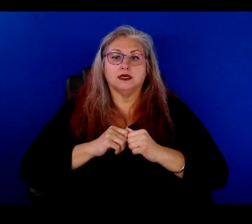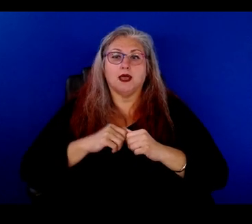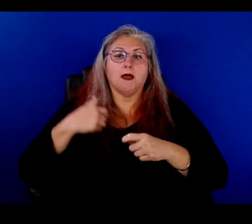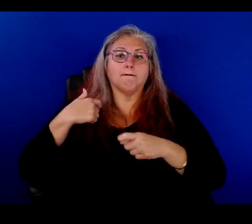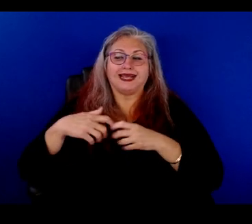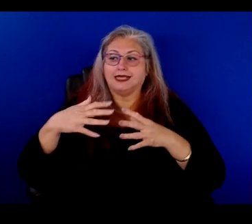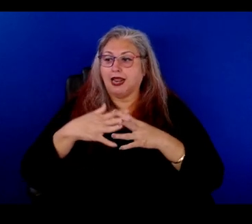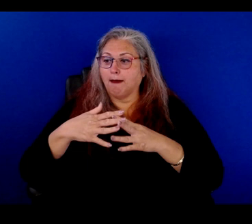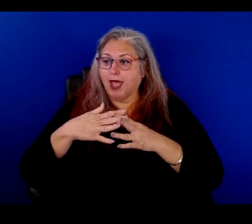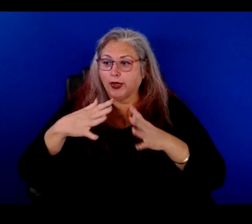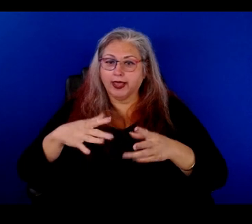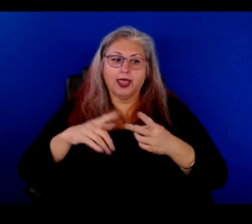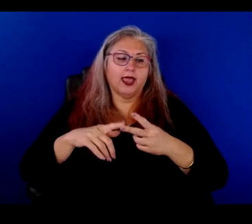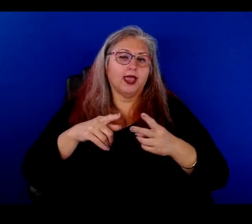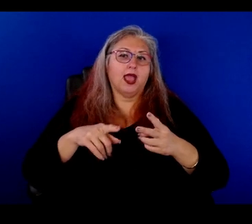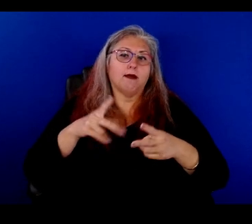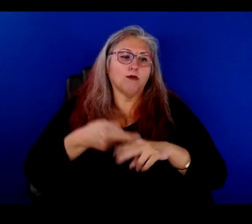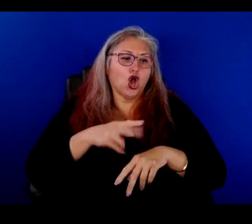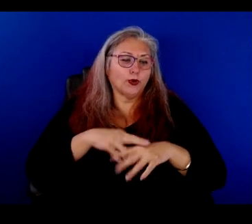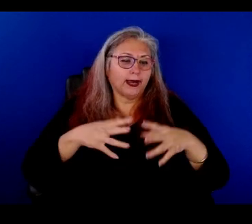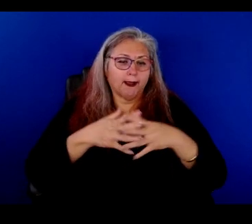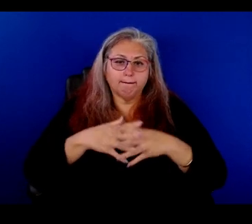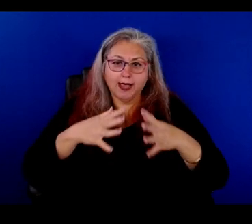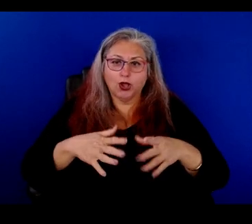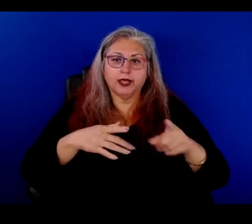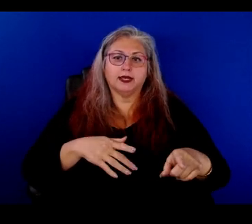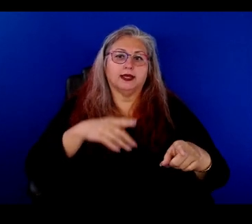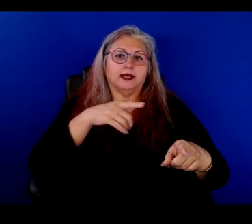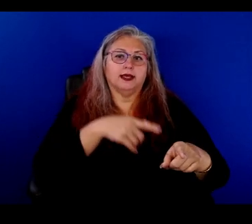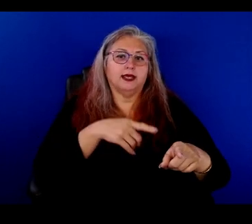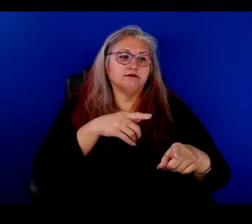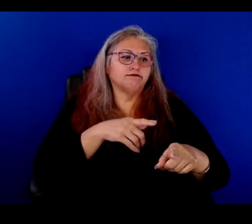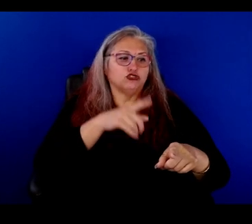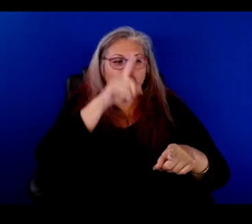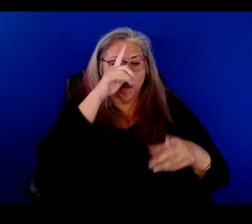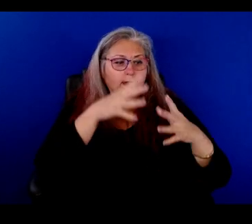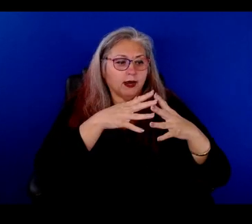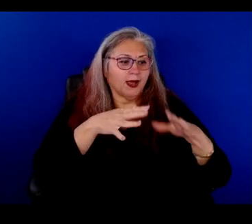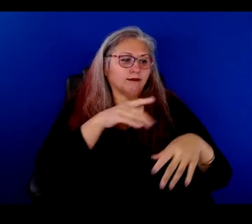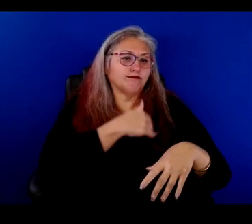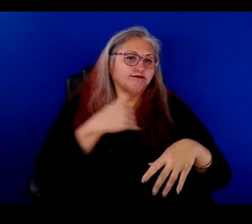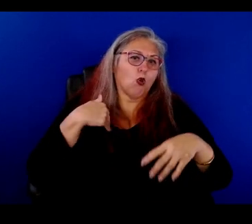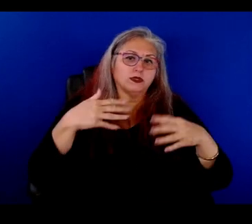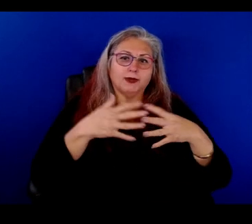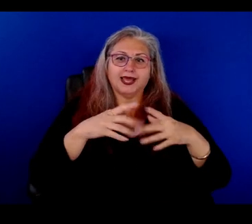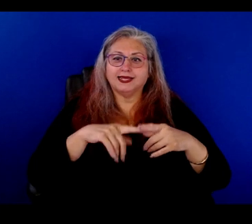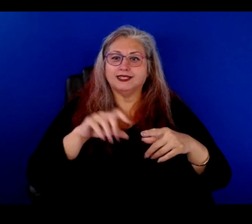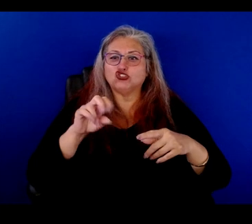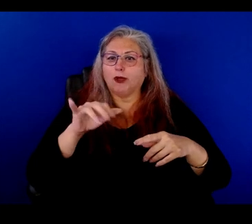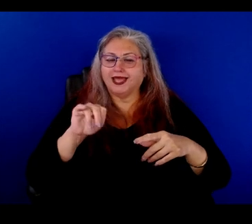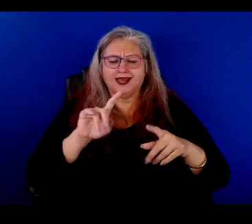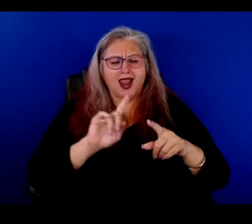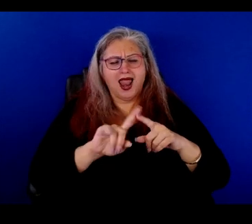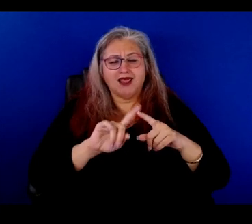Mexican America, there were, you know, Puerto Rican America, there were, you know, German Americans, Polish Americans, Serbian Americans,